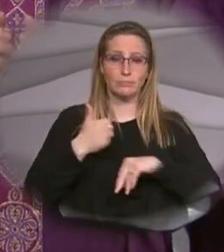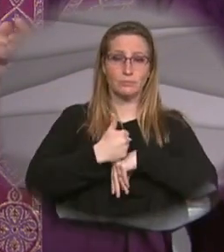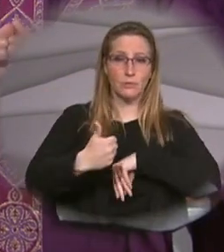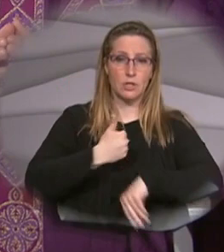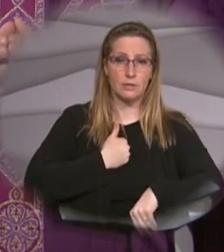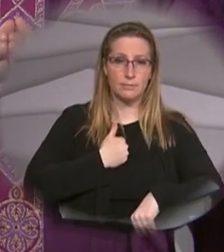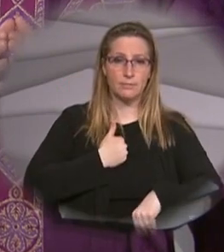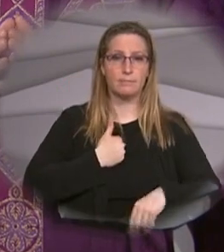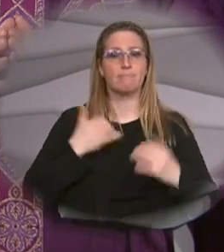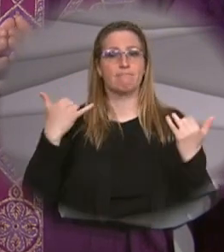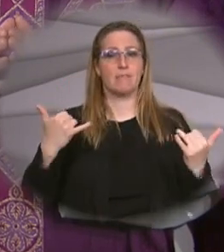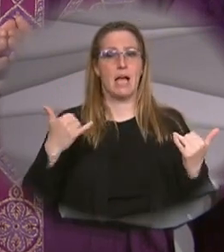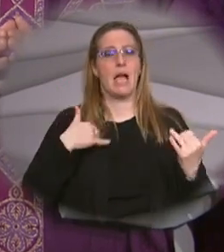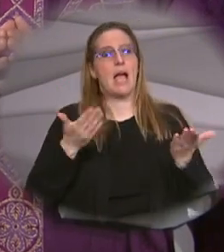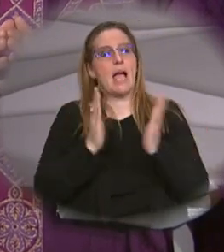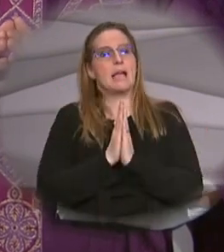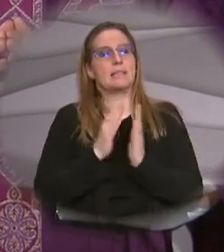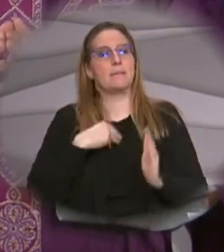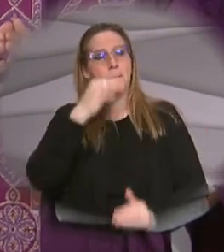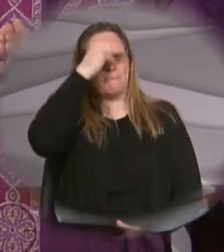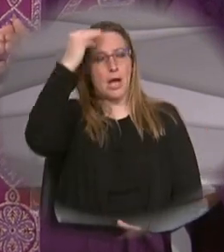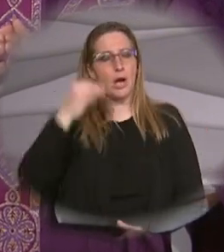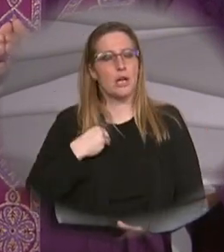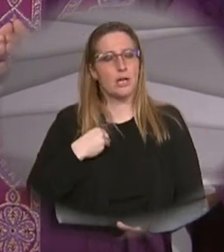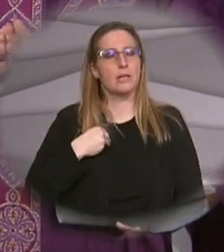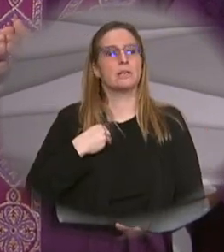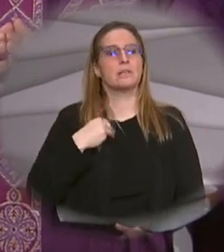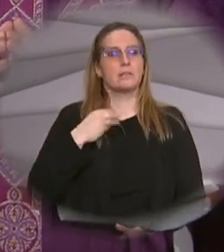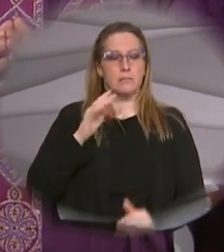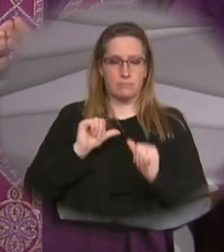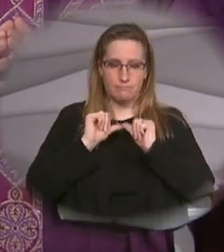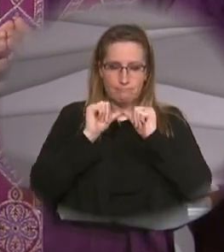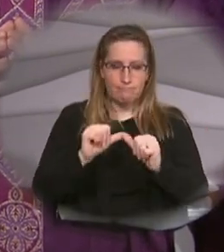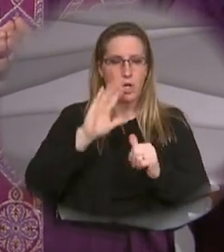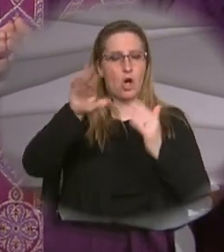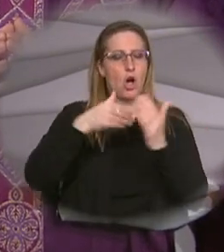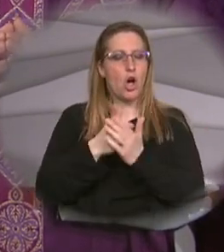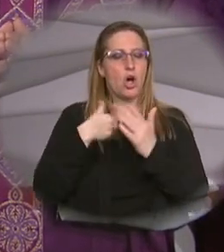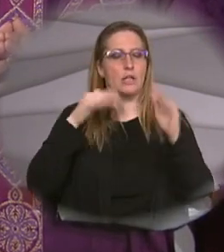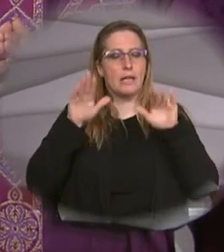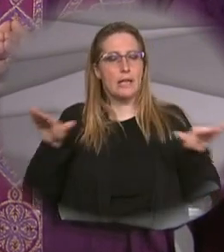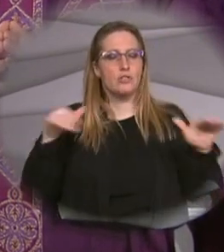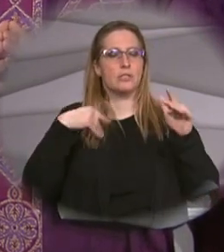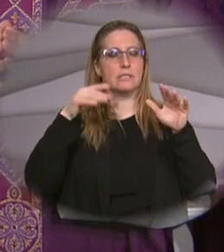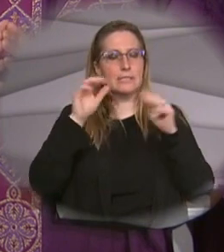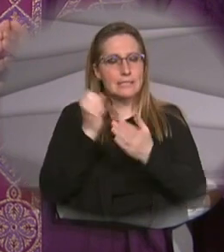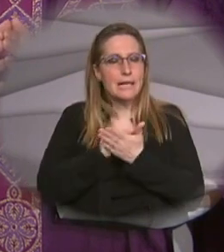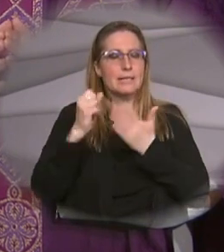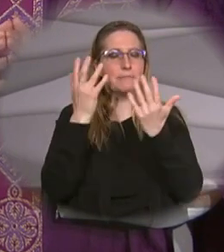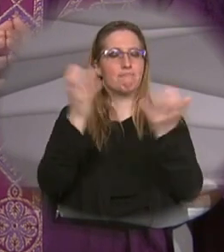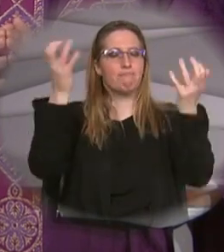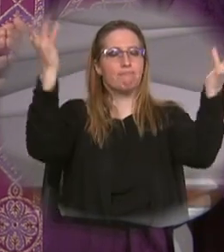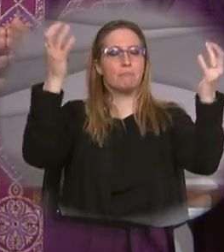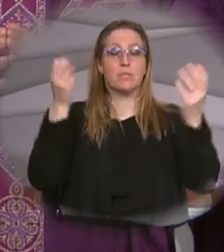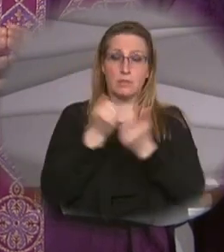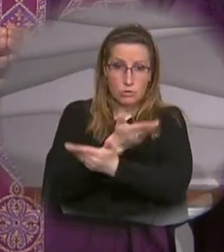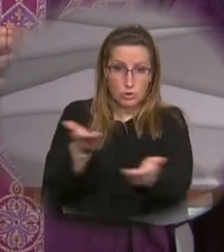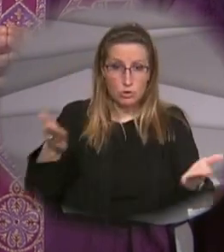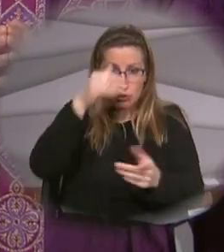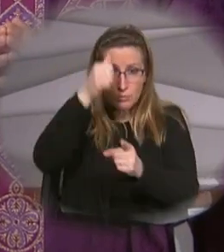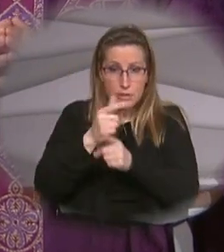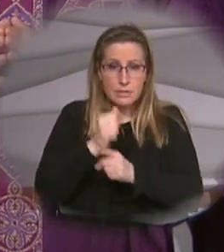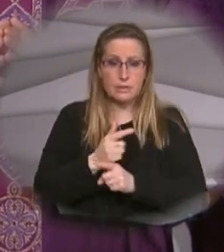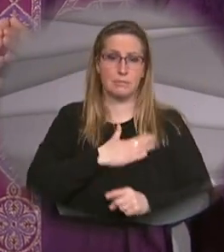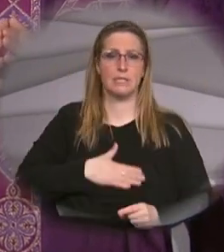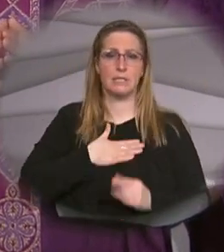grievous fault therefore I ask blessed Mary ever virgin all the angels and saints and to you my brothers and sisters